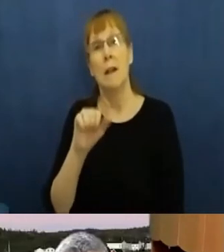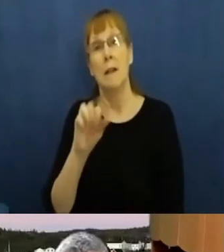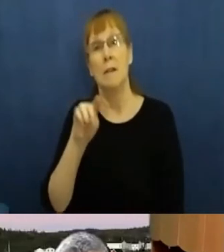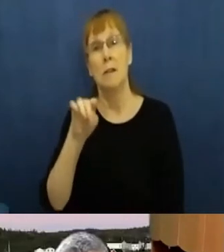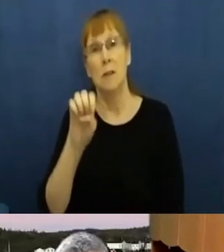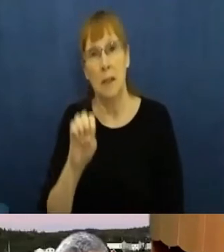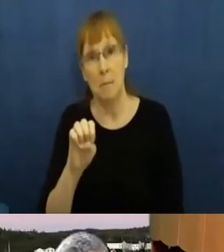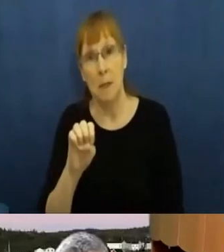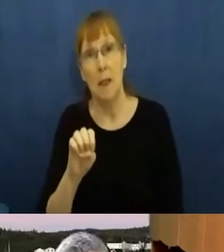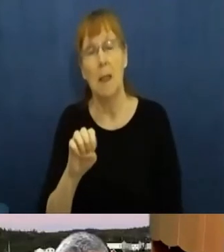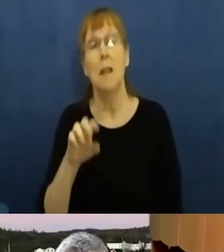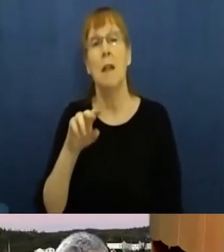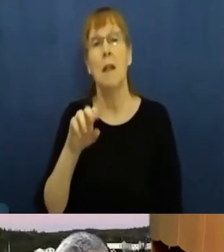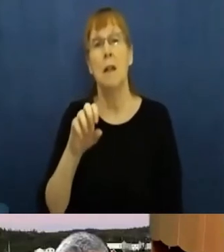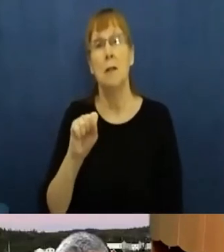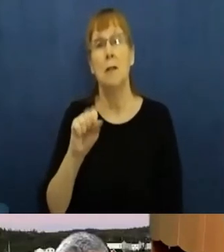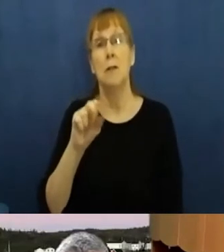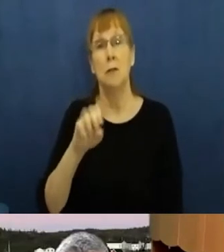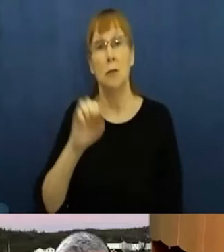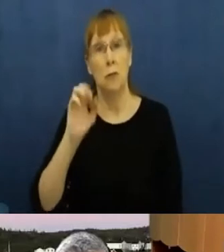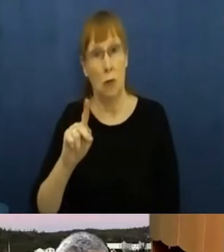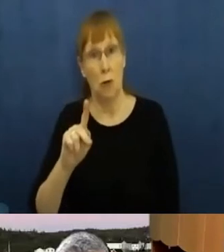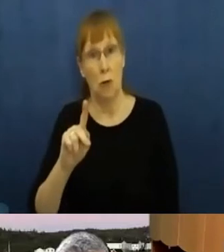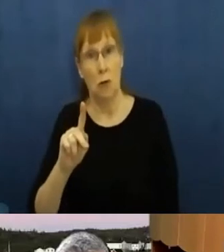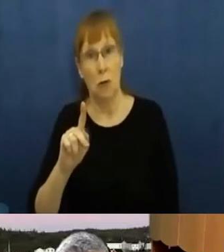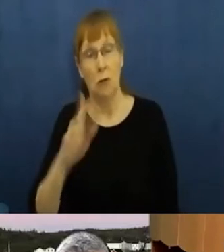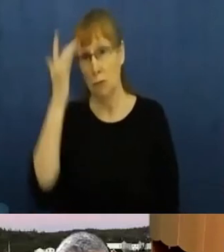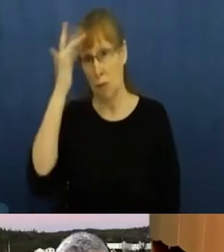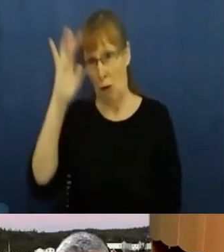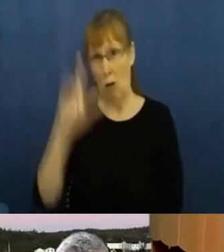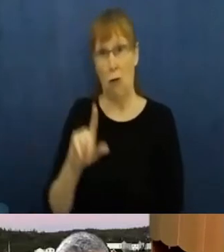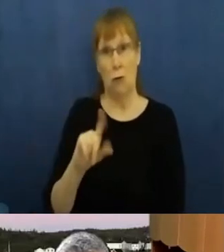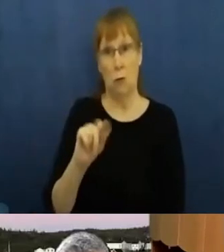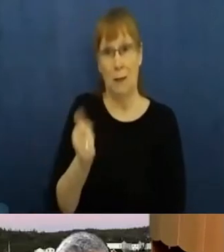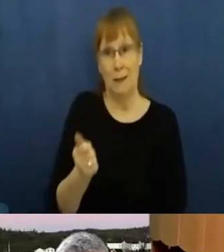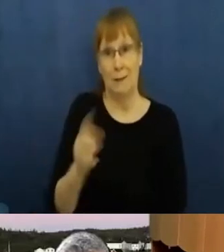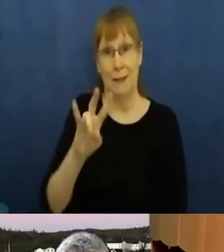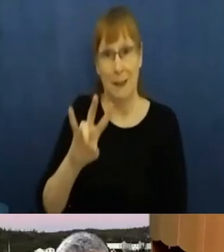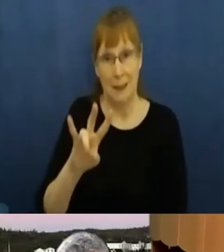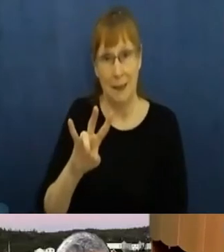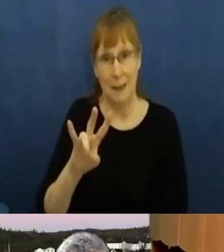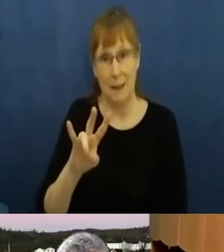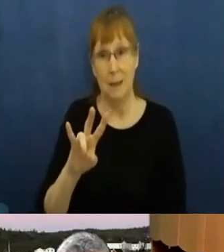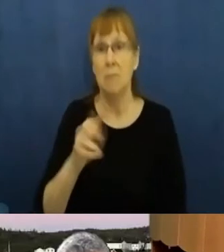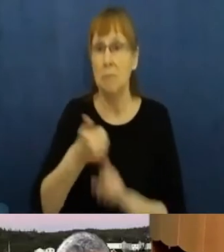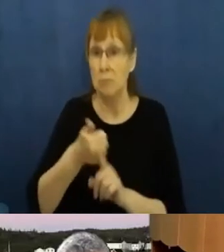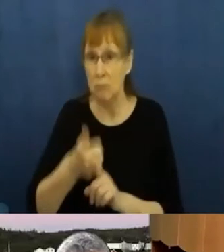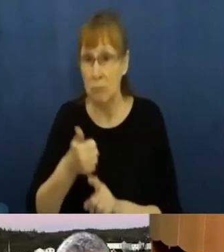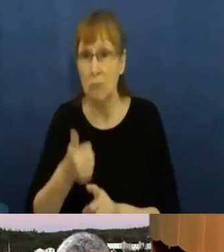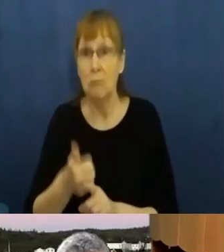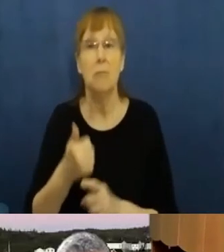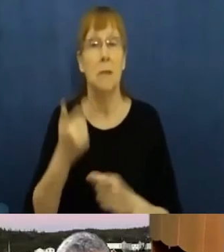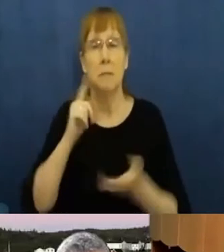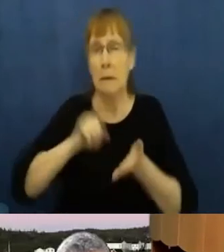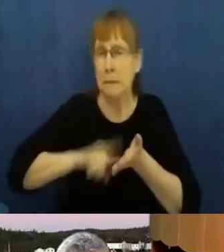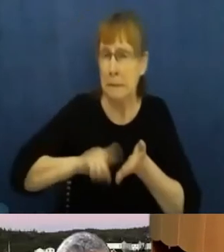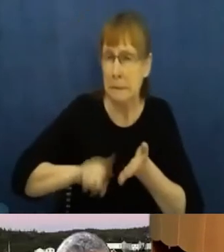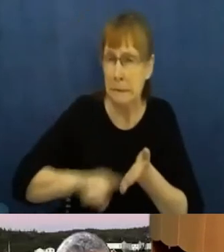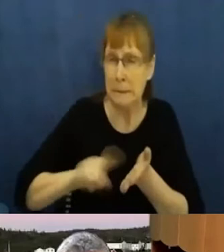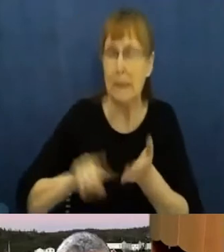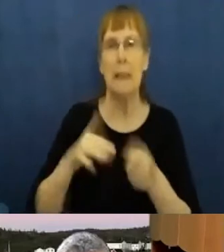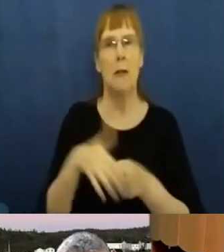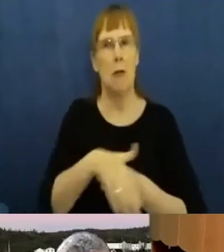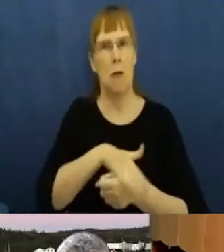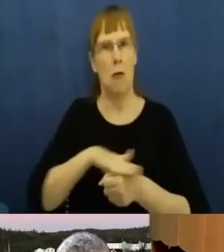and commentator, Jamie is an advocate for self-determination in all aspects of Indigenous life, including locally-led research. The global